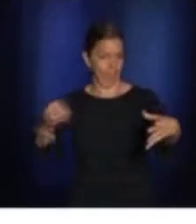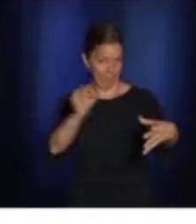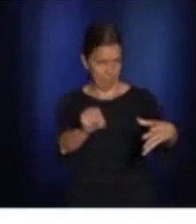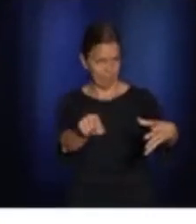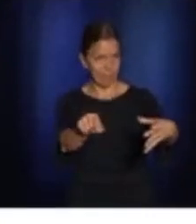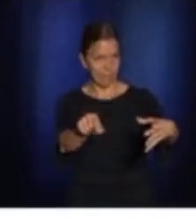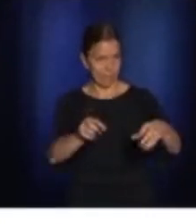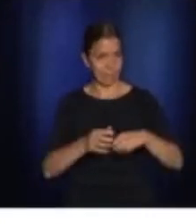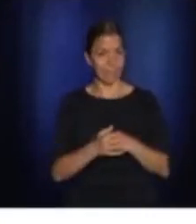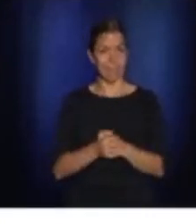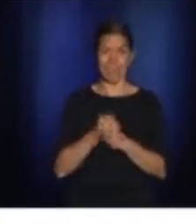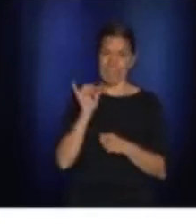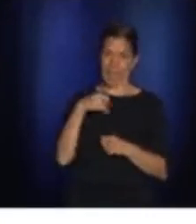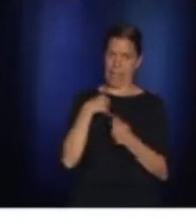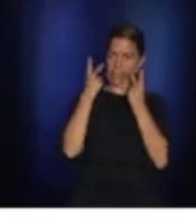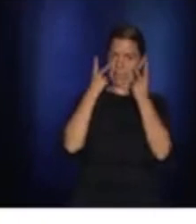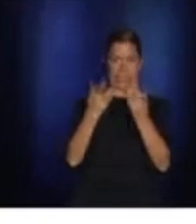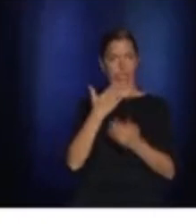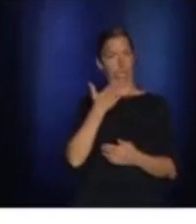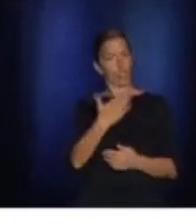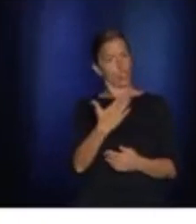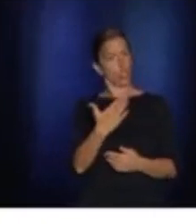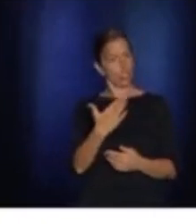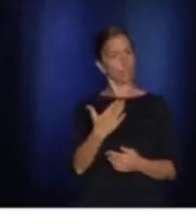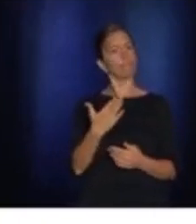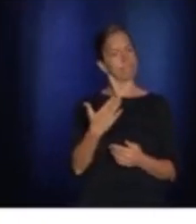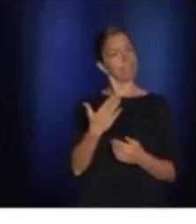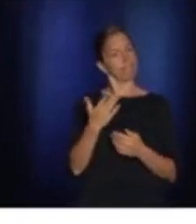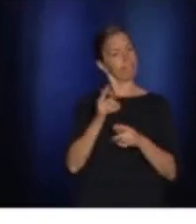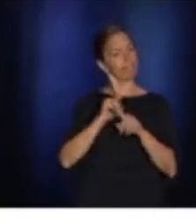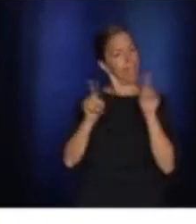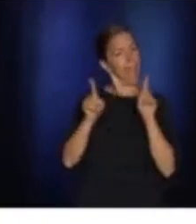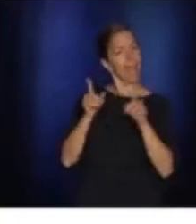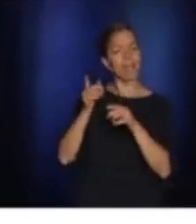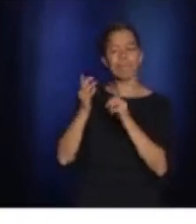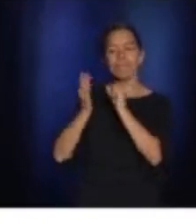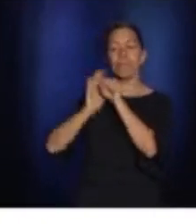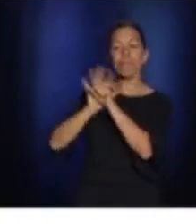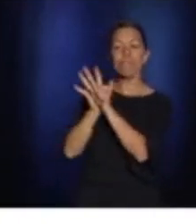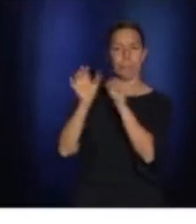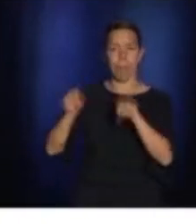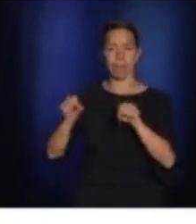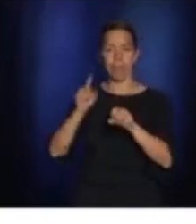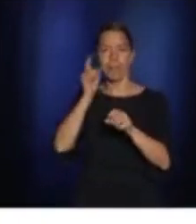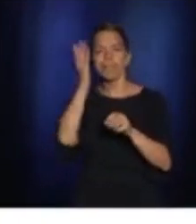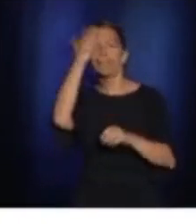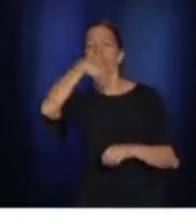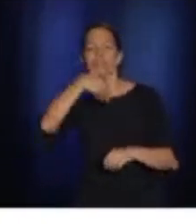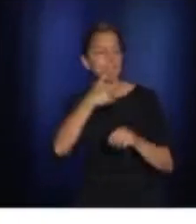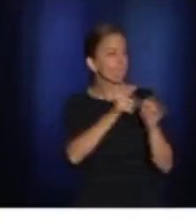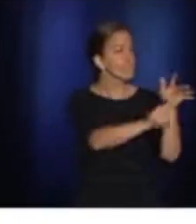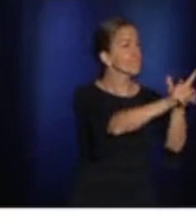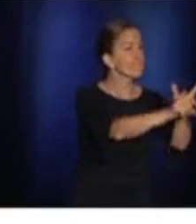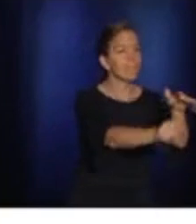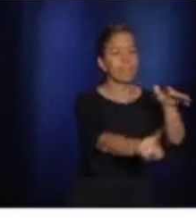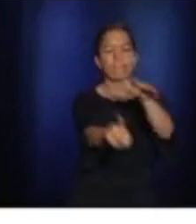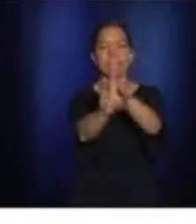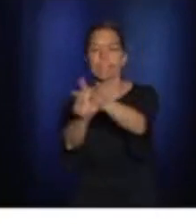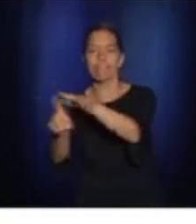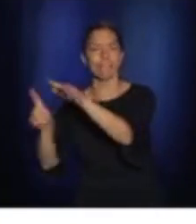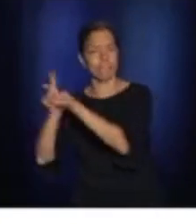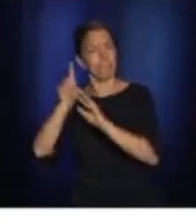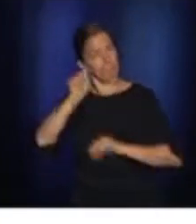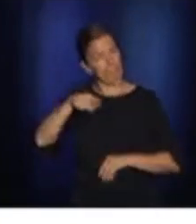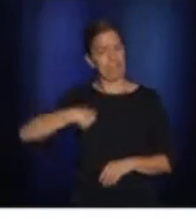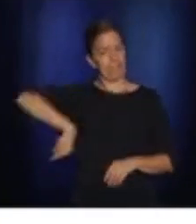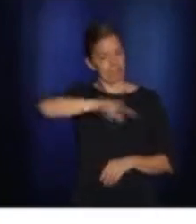must prevent it from rising again. So I need all Quebecers. We have to put ourselves